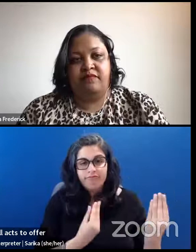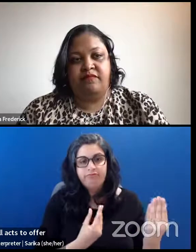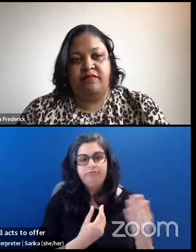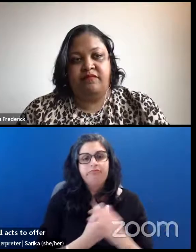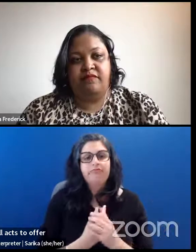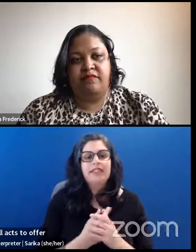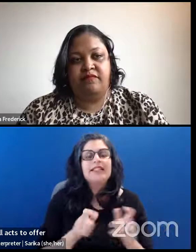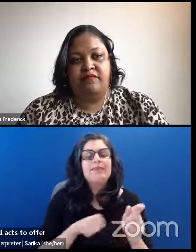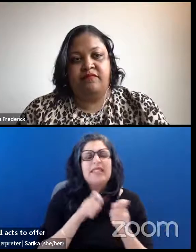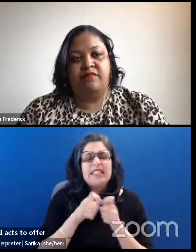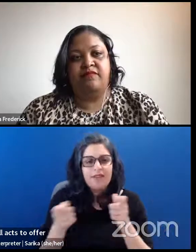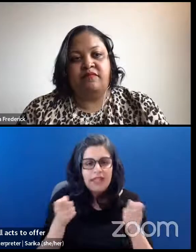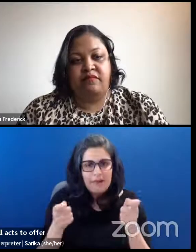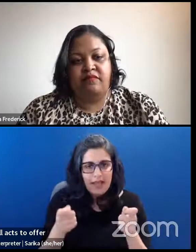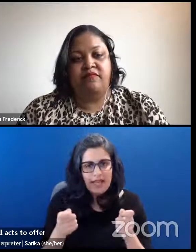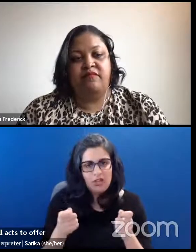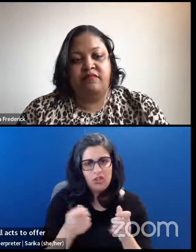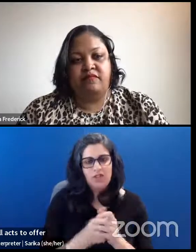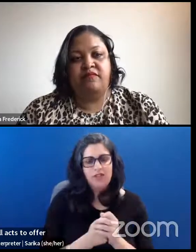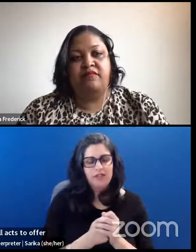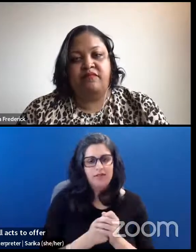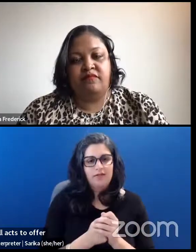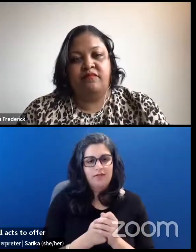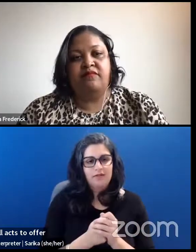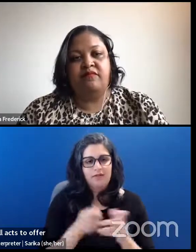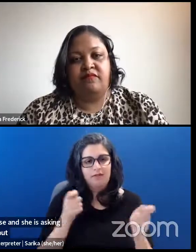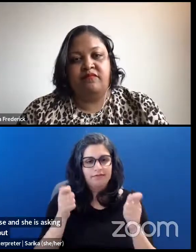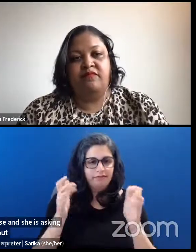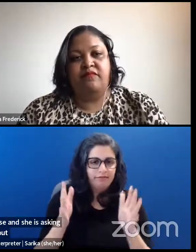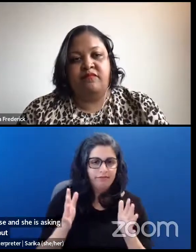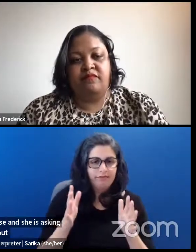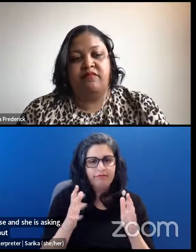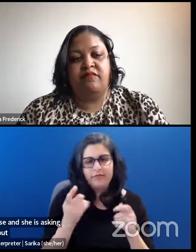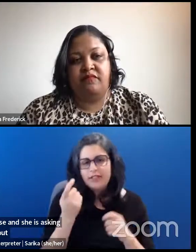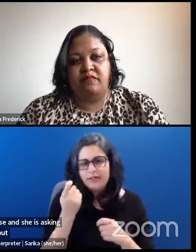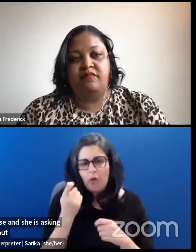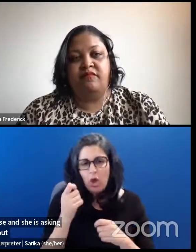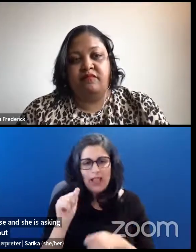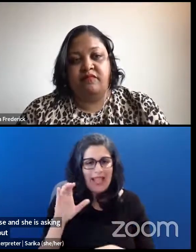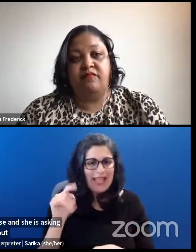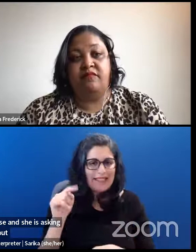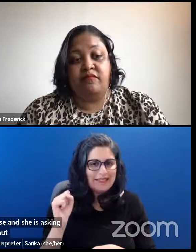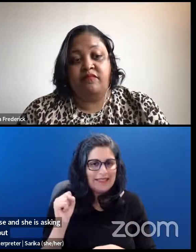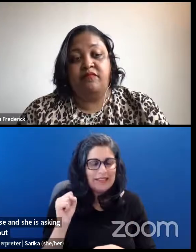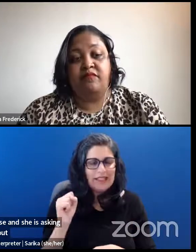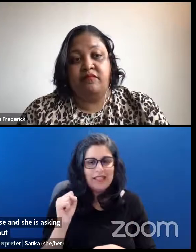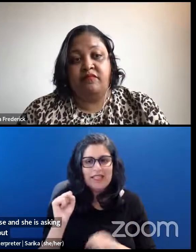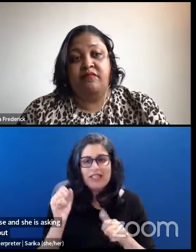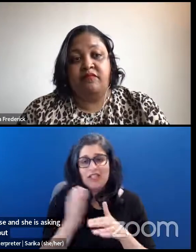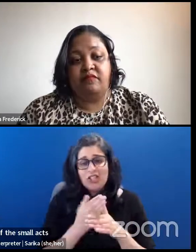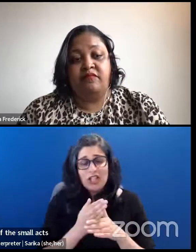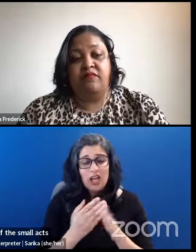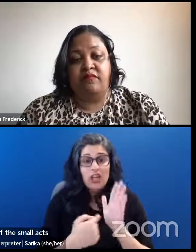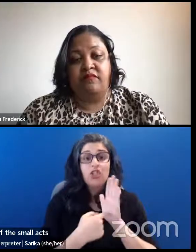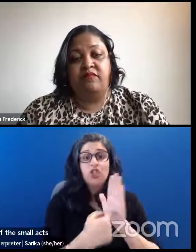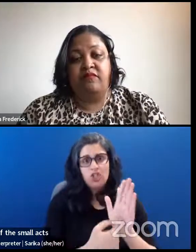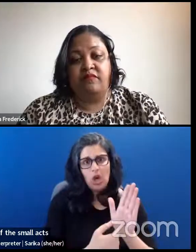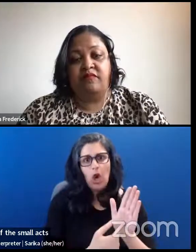managers. What are some of the ways that small acts managers can share and show compassion?